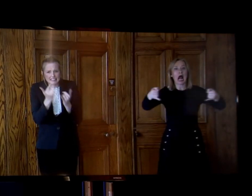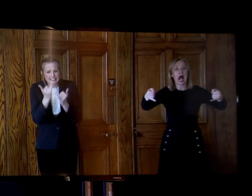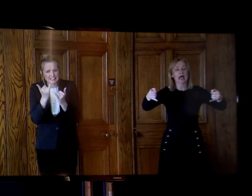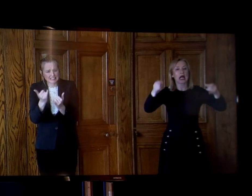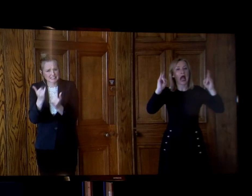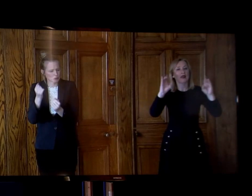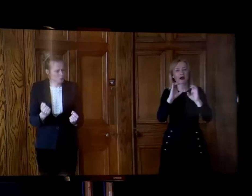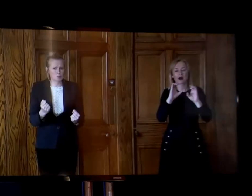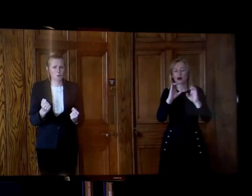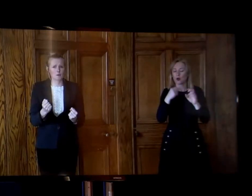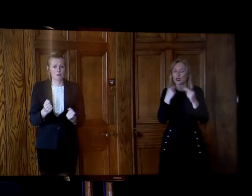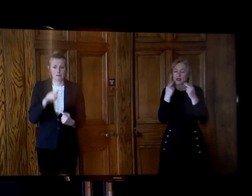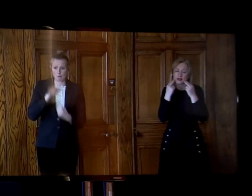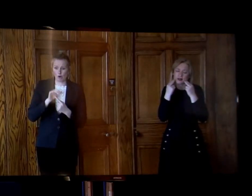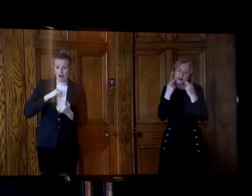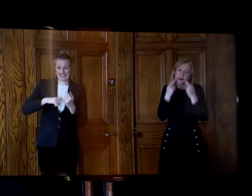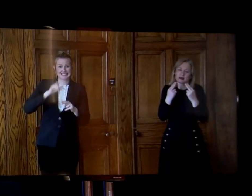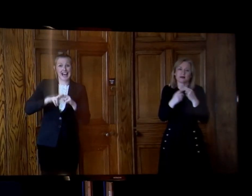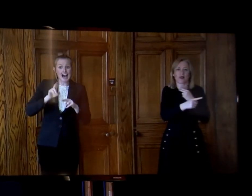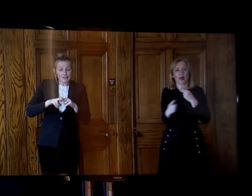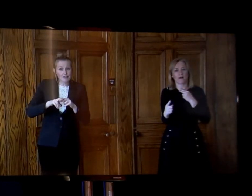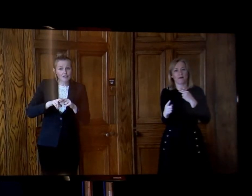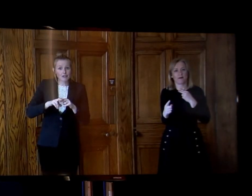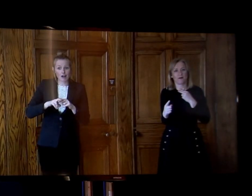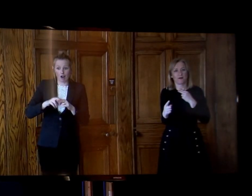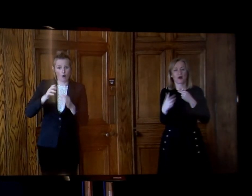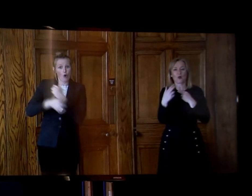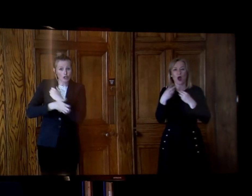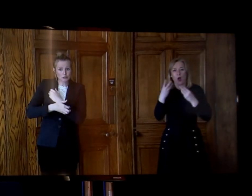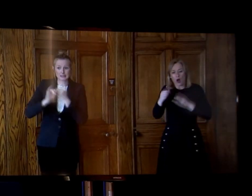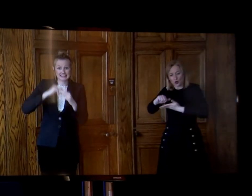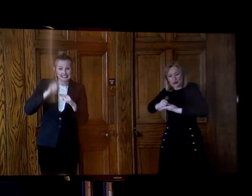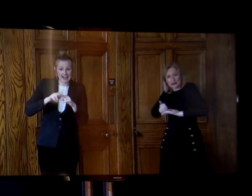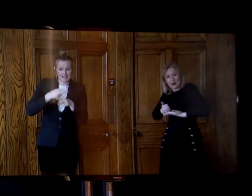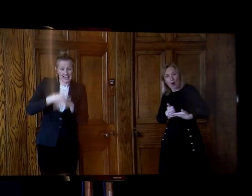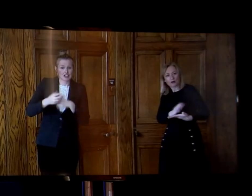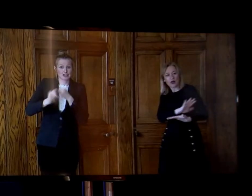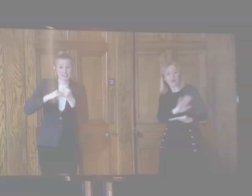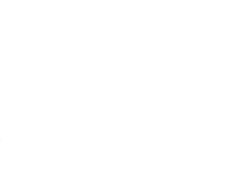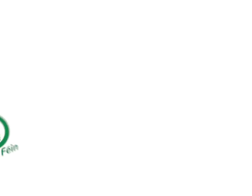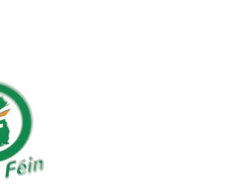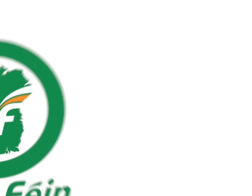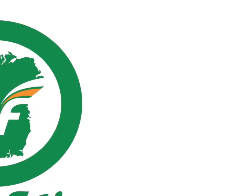more than we ever did before in return we are actually supporting them in the way in which they're asking us to support them